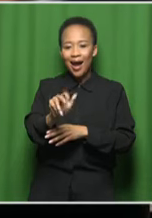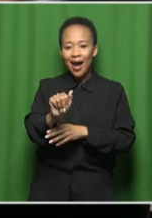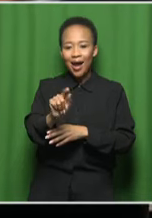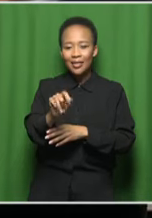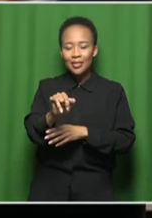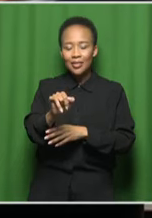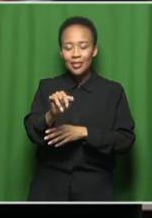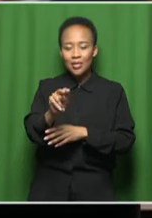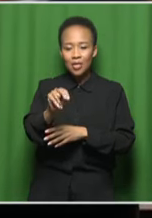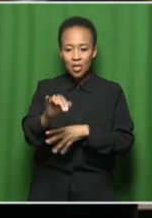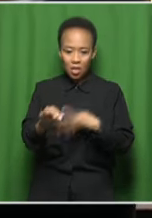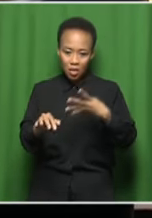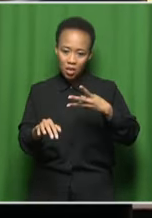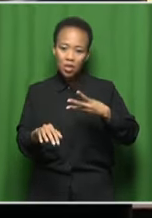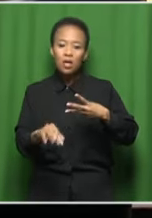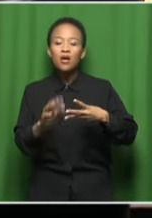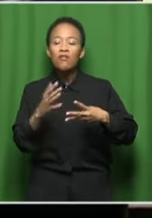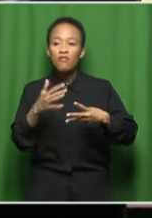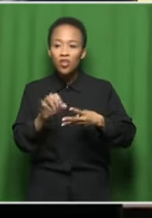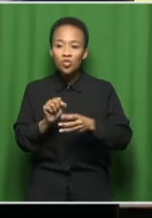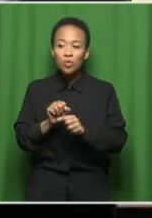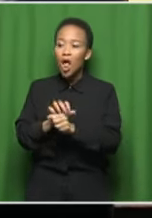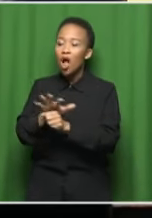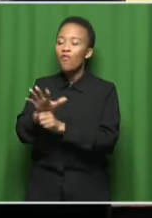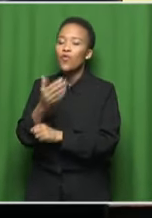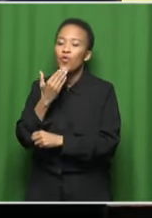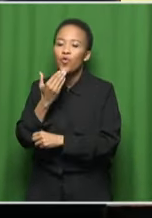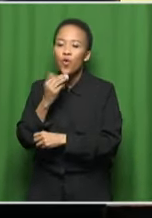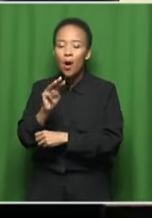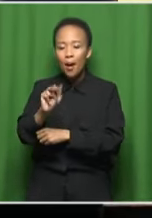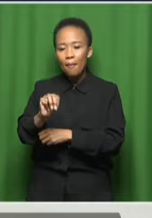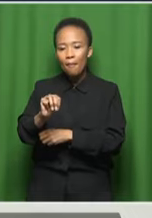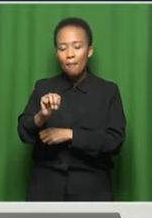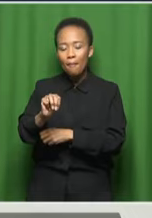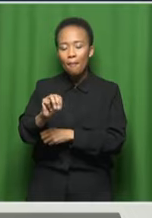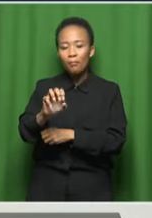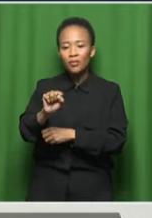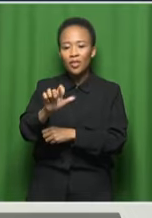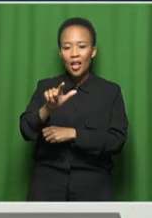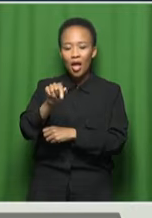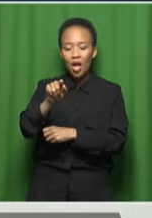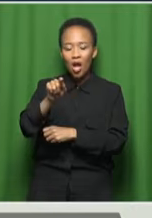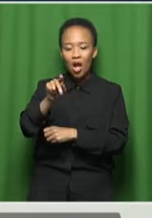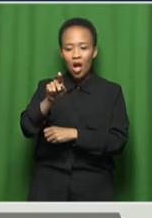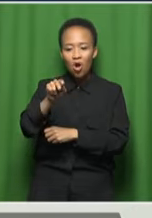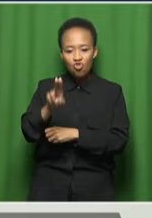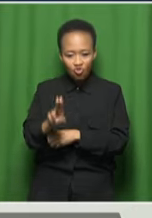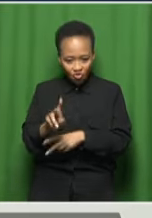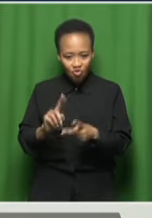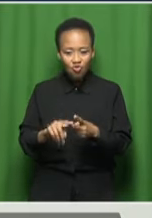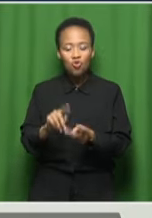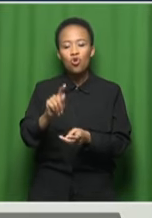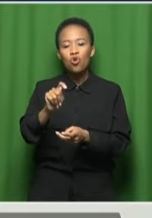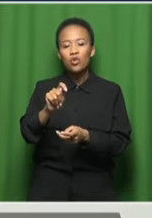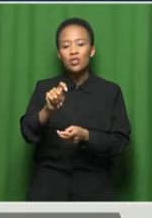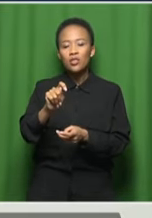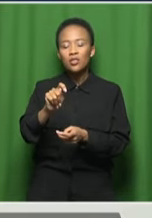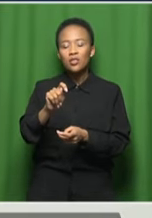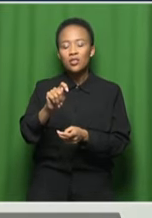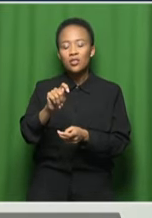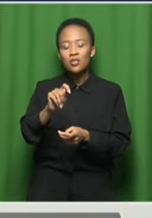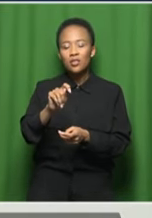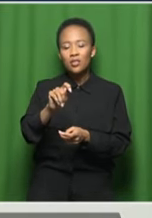Brabe Gimseleku. He's been influenced by Ntadimekoi Taina. You know what mean?